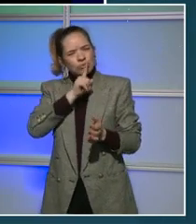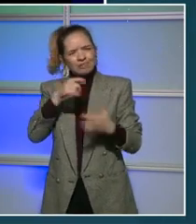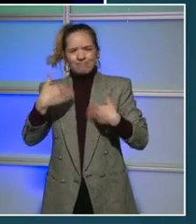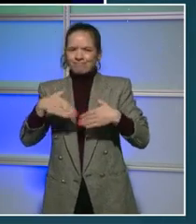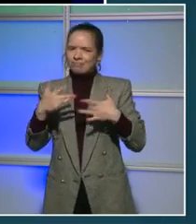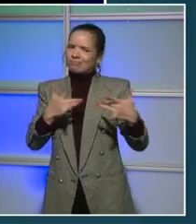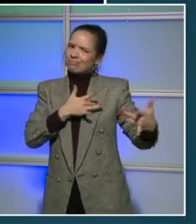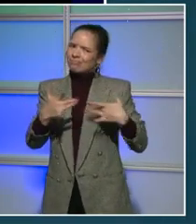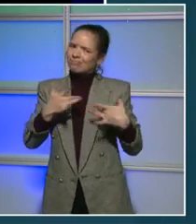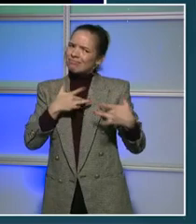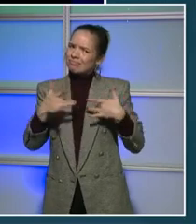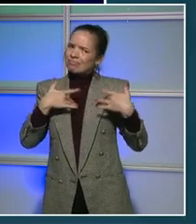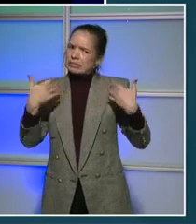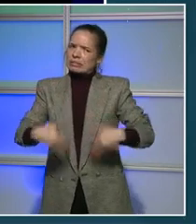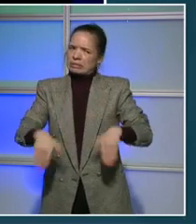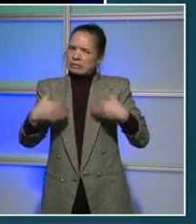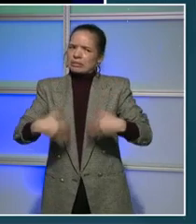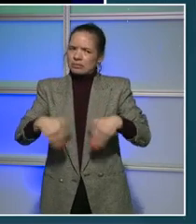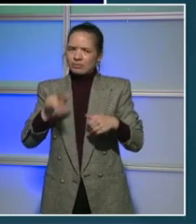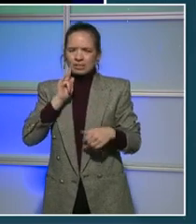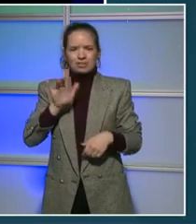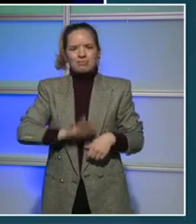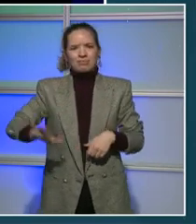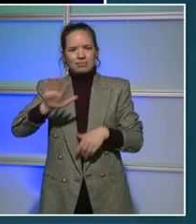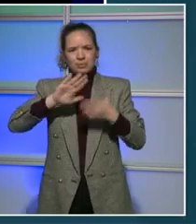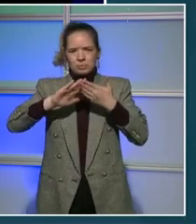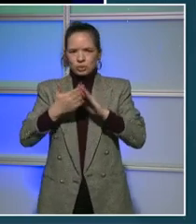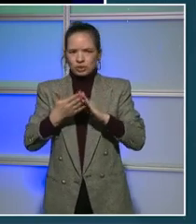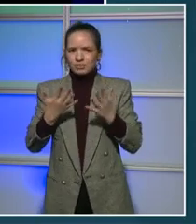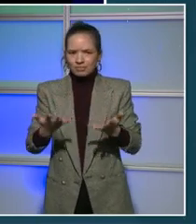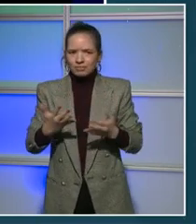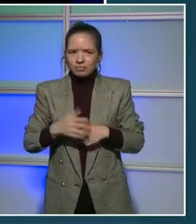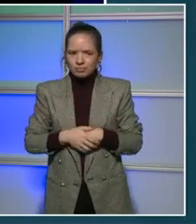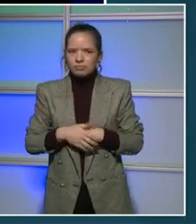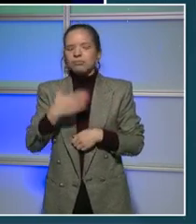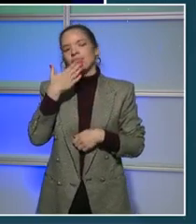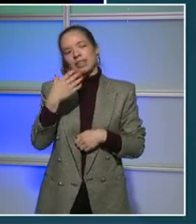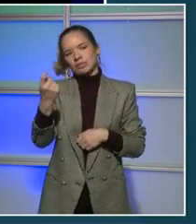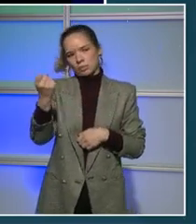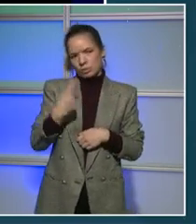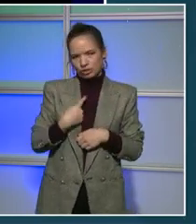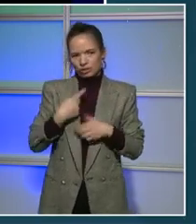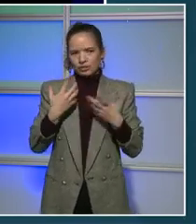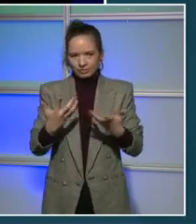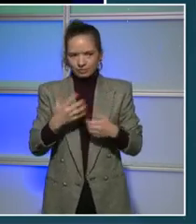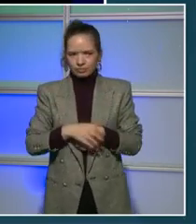ask. And we did quite a lot of work together in the last budget cycle